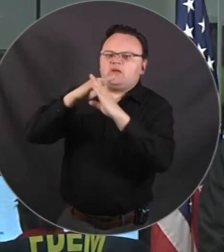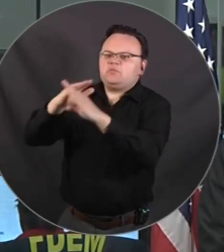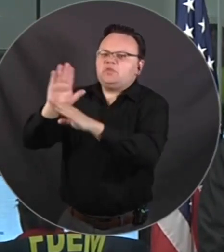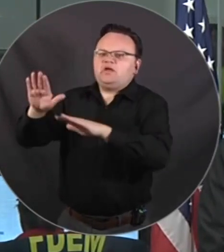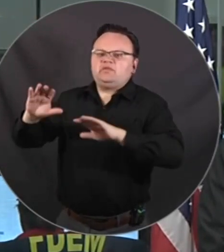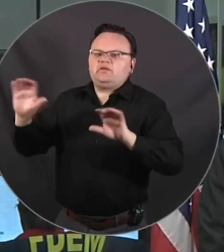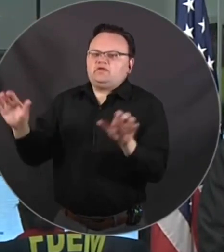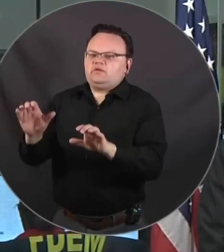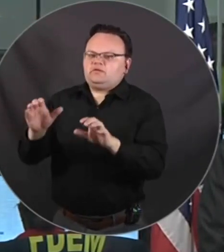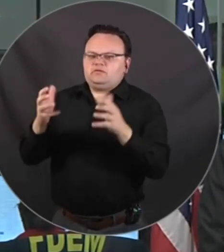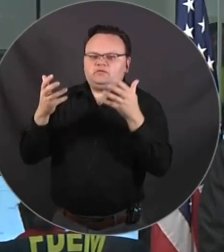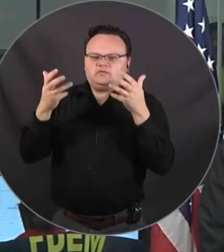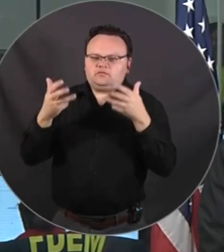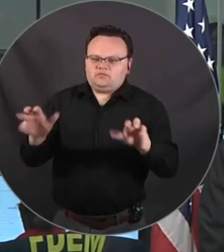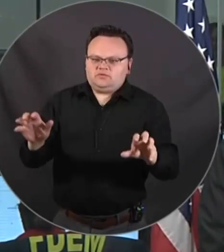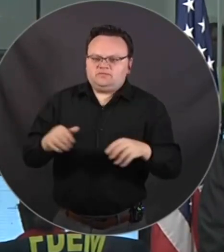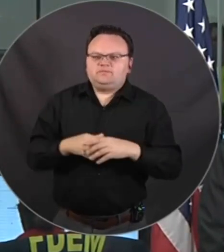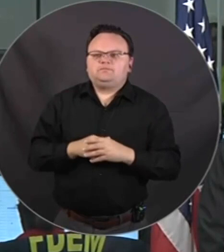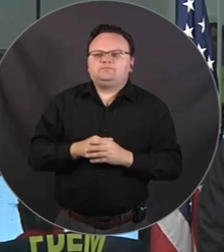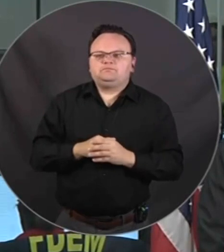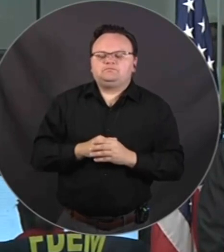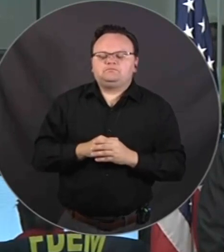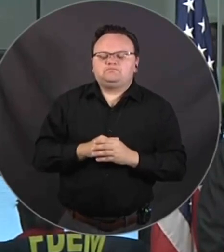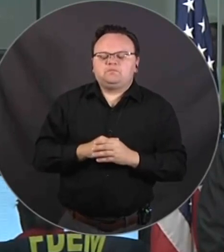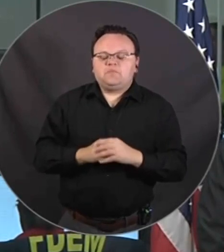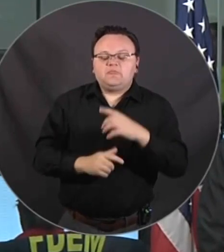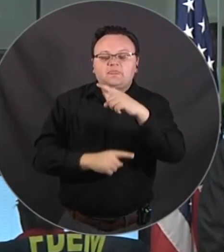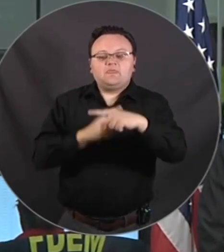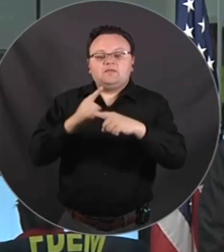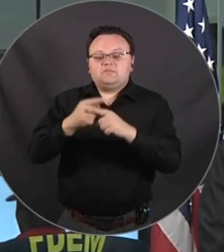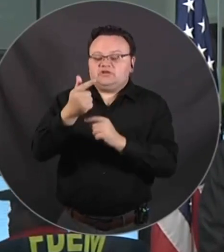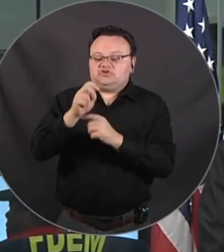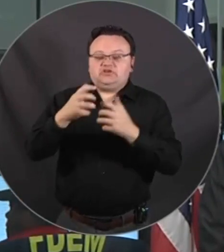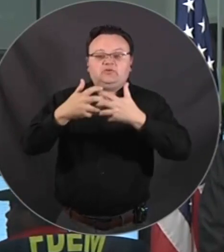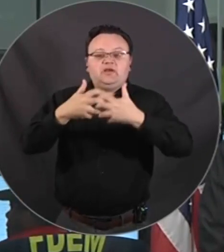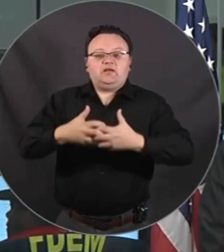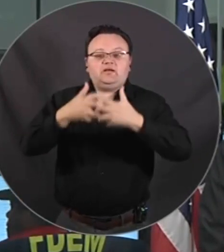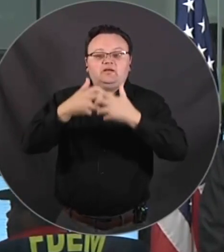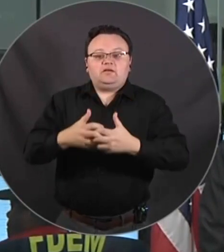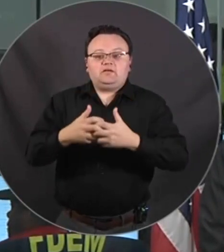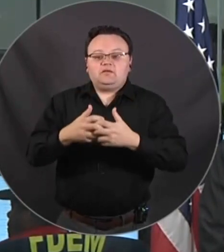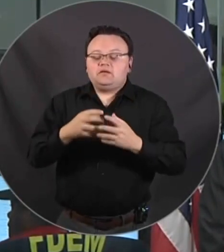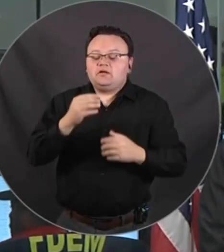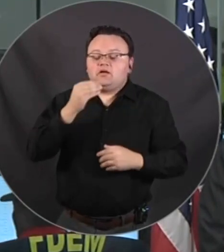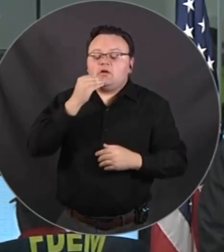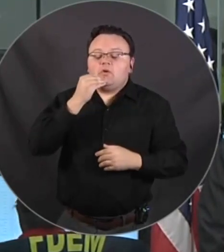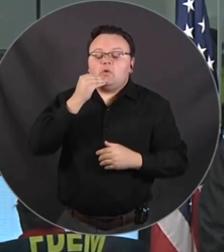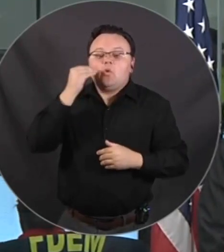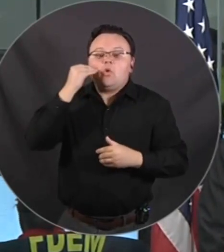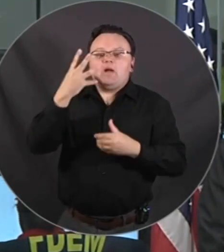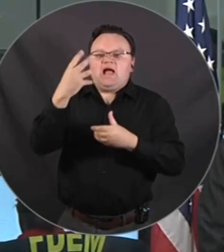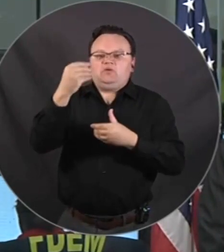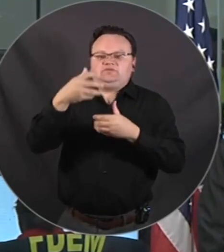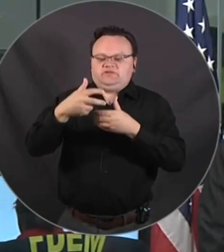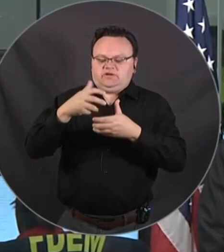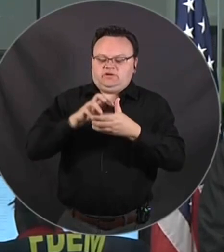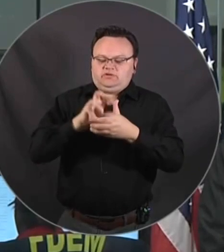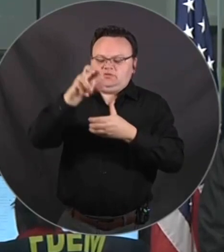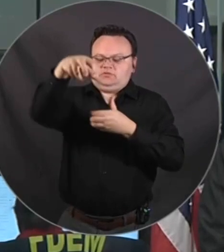garage. Do not open your garage or run a generator in your garage. Get it away from your home. And volunteer organizations.